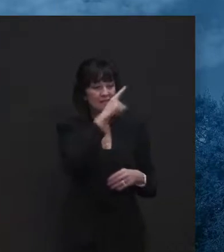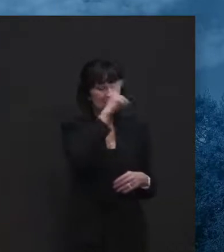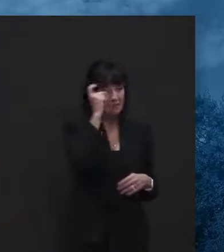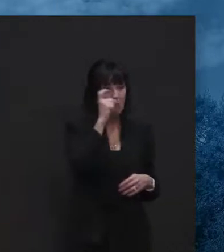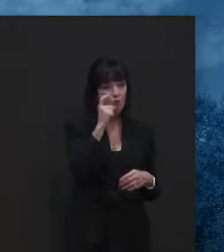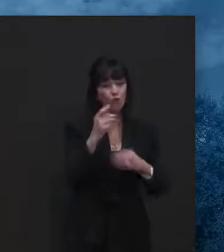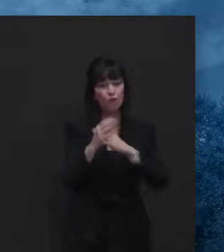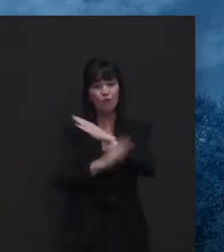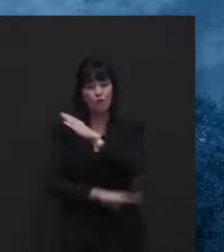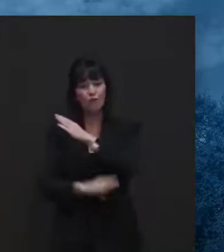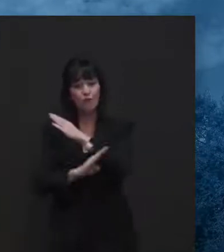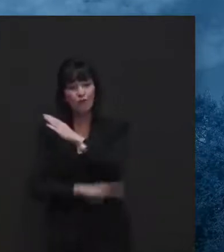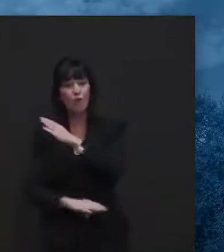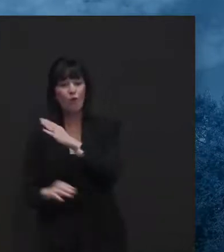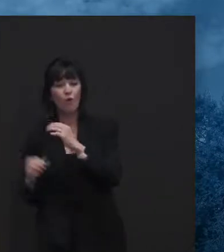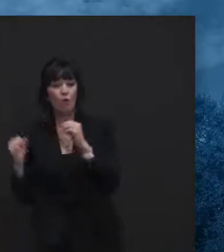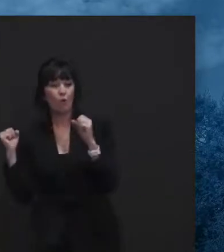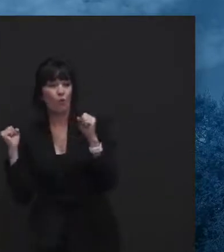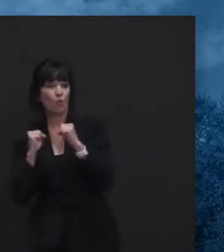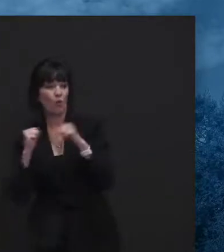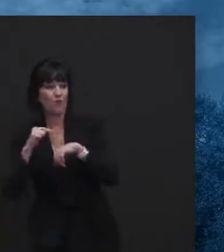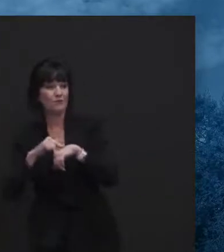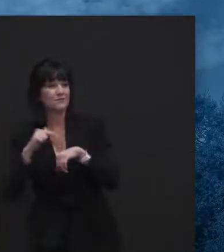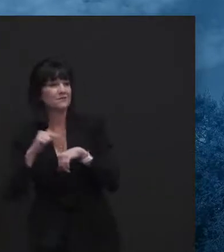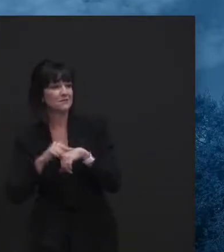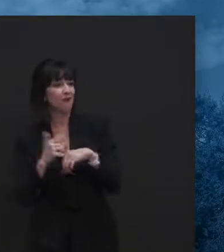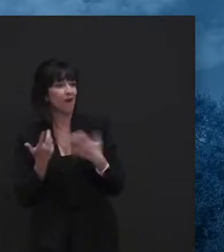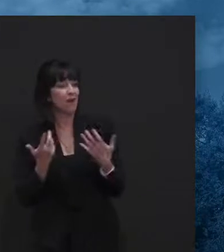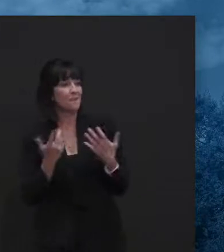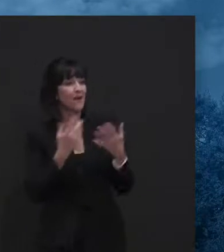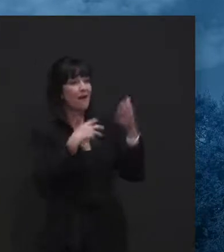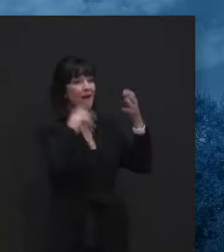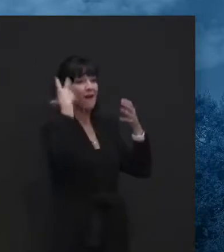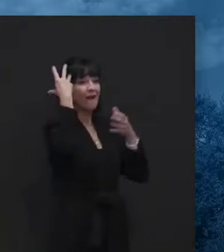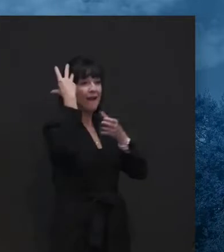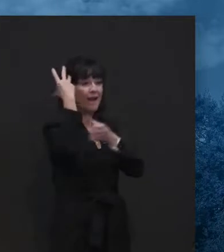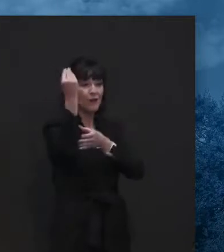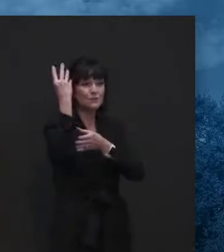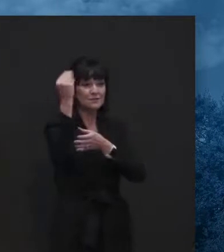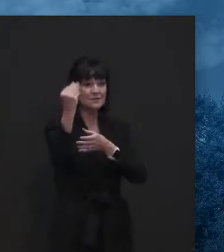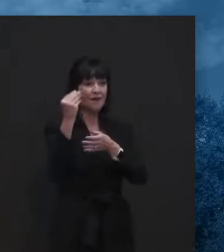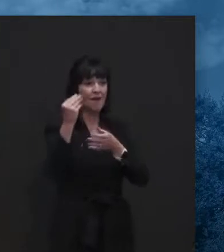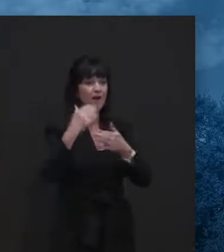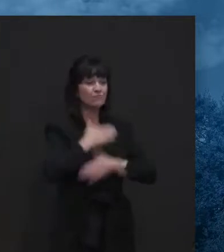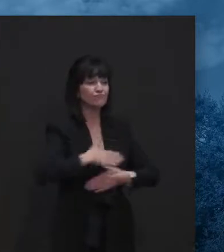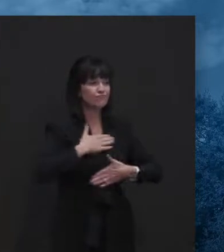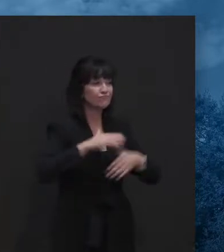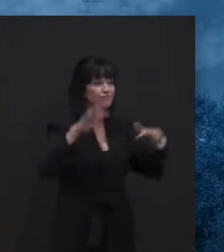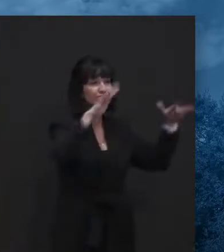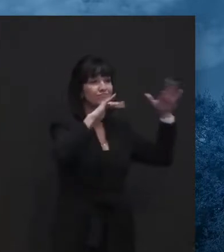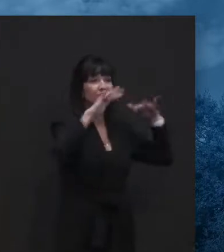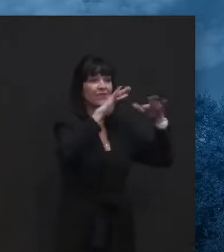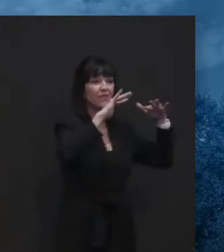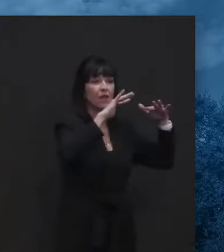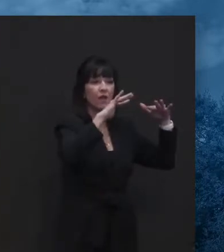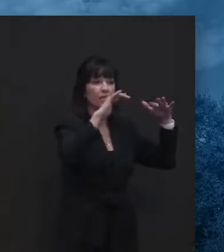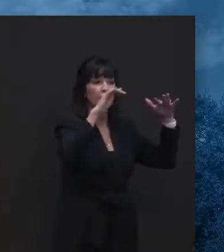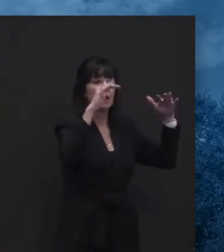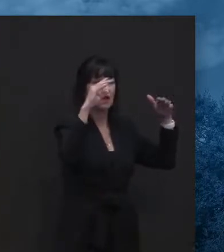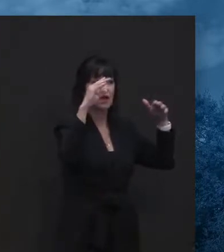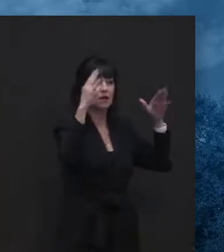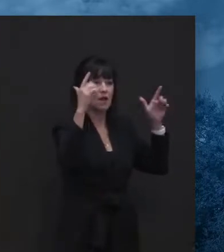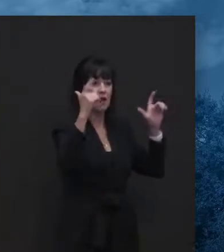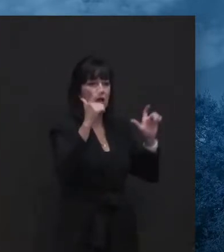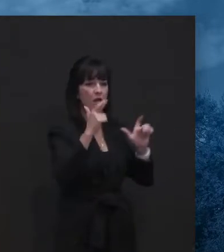winter and you move indoors and everything that I've heard from public health folks over the last, uh, nine months is indoors and